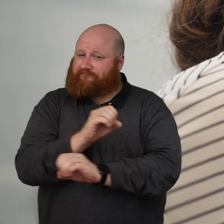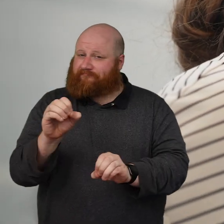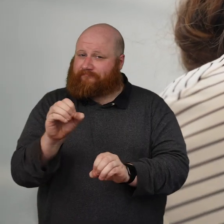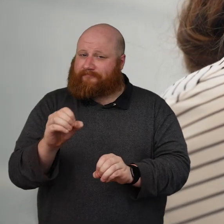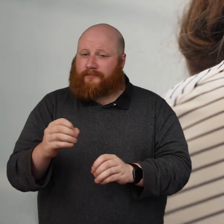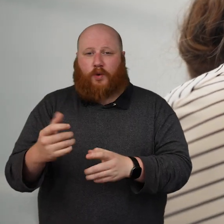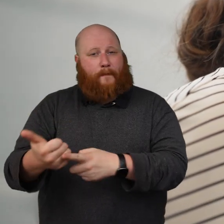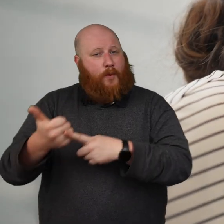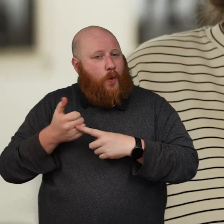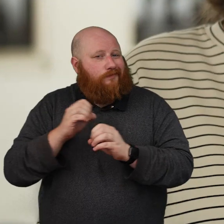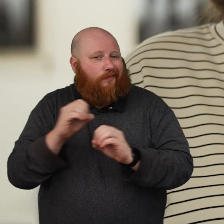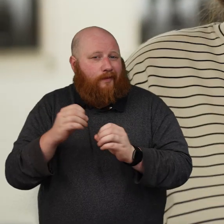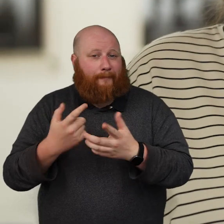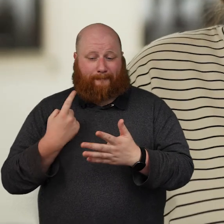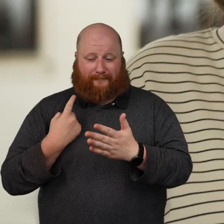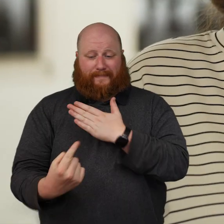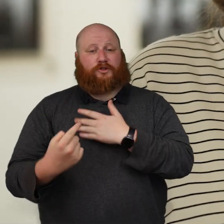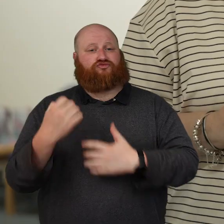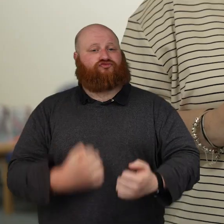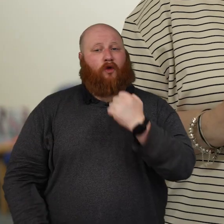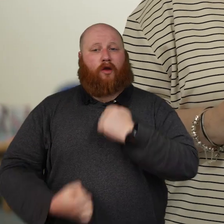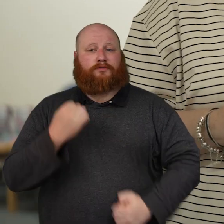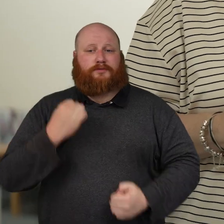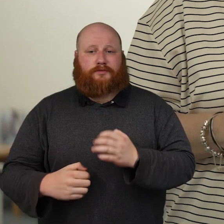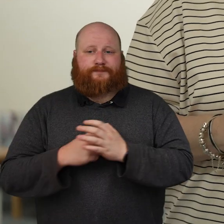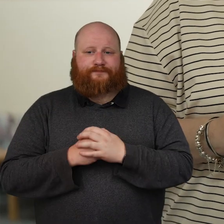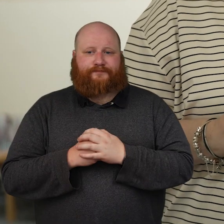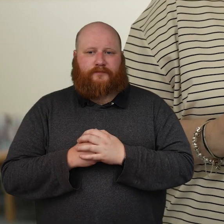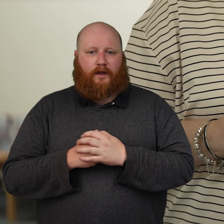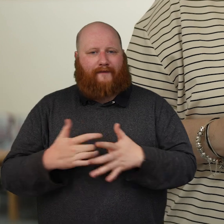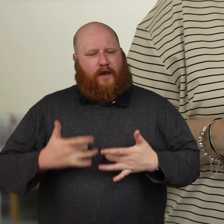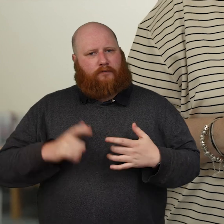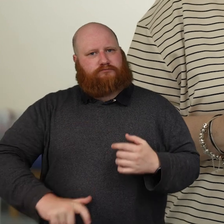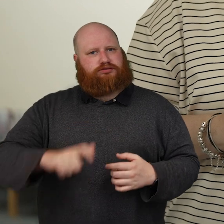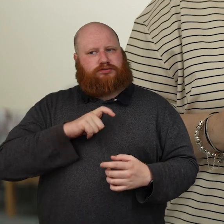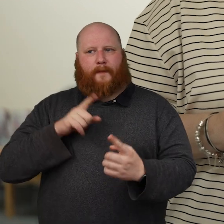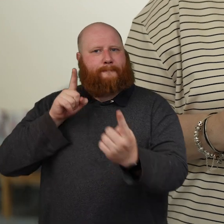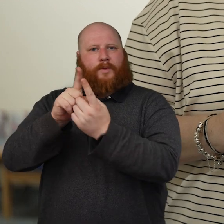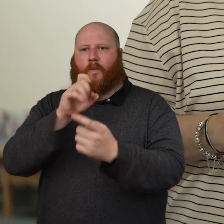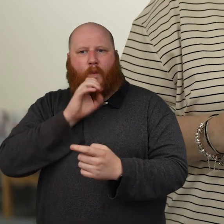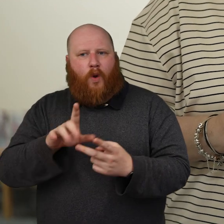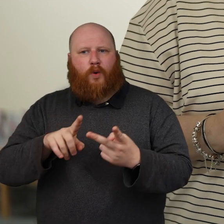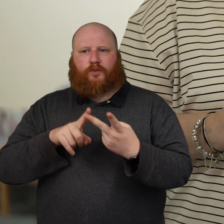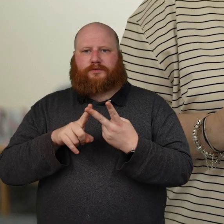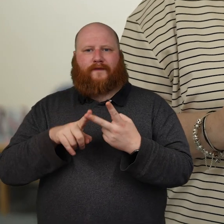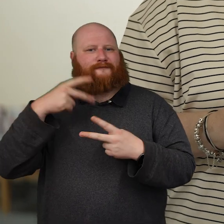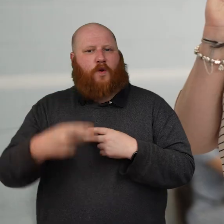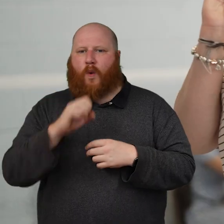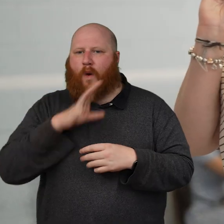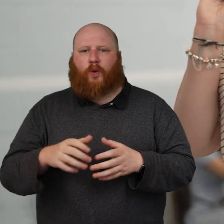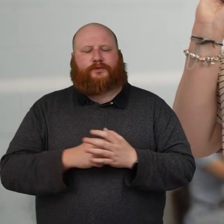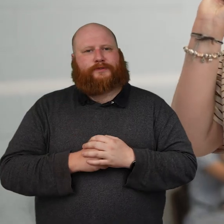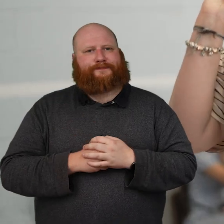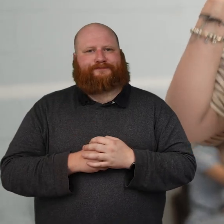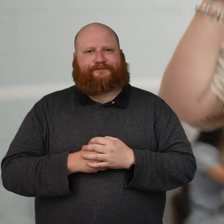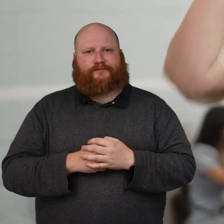There's a 14 year old girl whose parents got in touch. She's always wanted to be part of a club, but no other team she could be part of because of a side class.